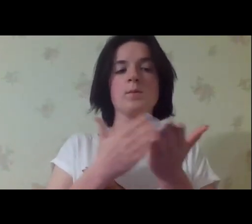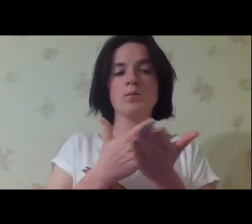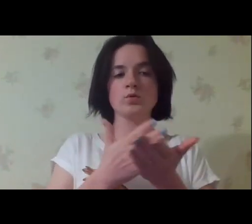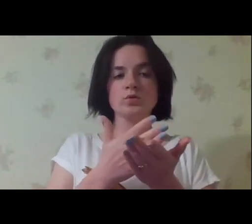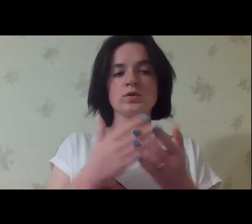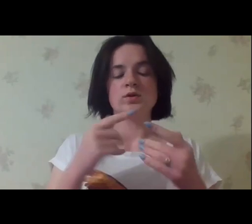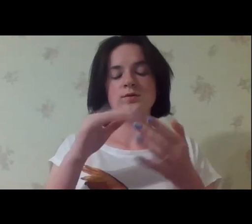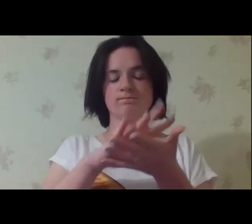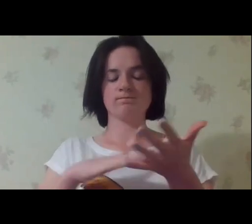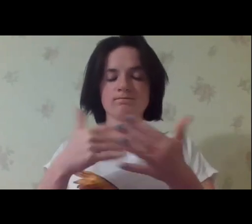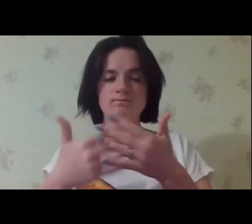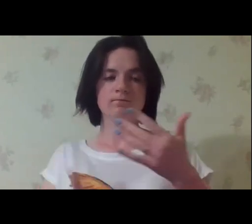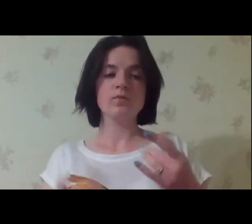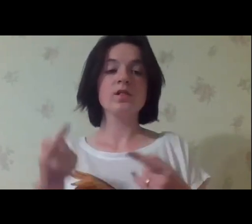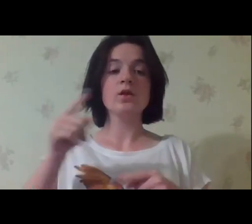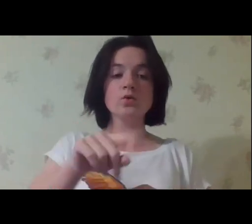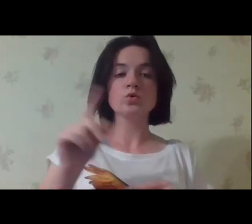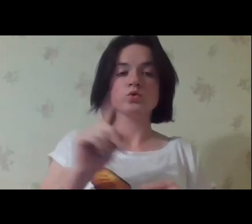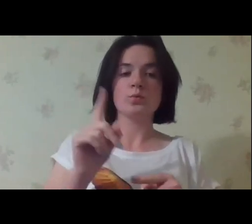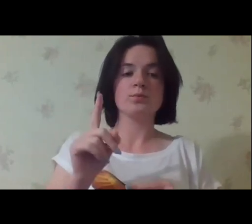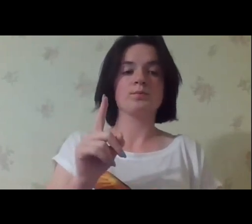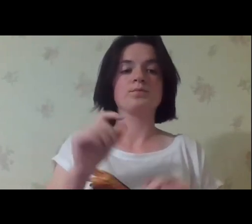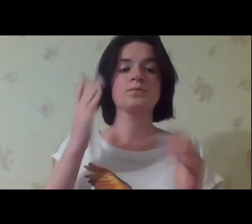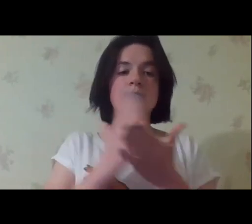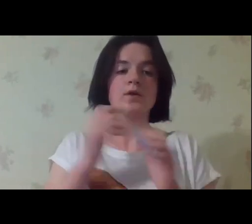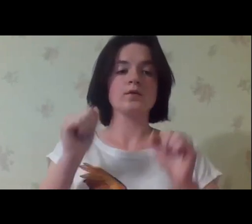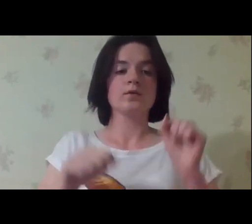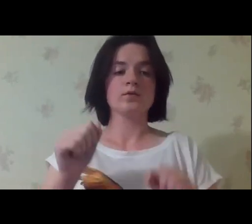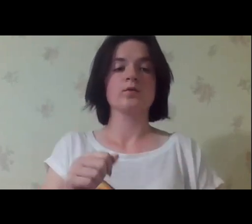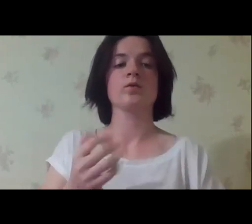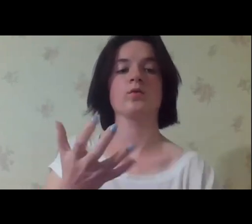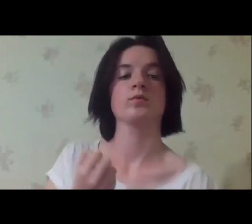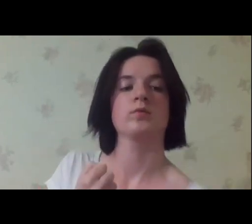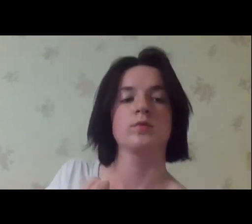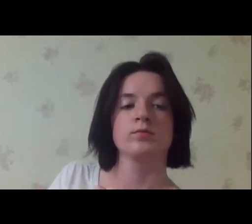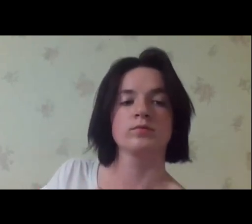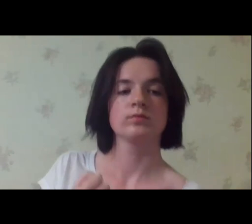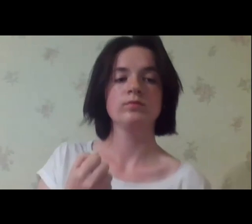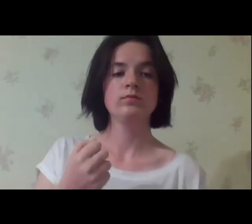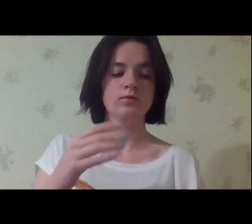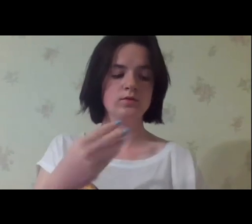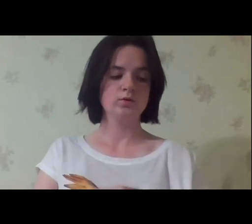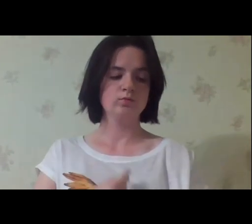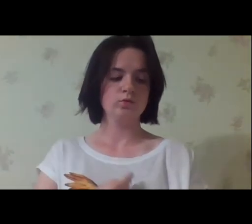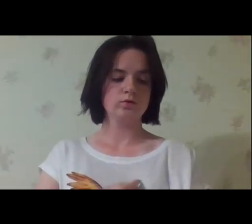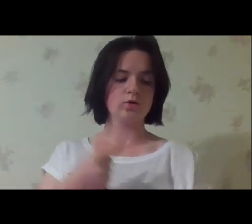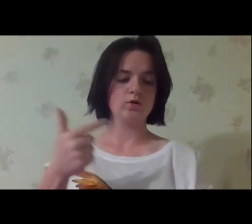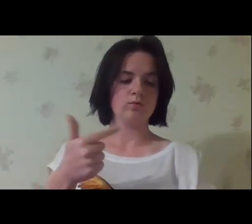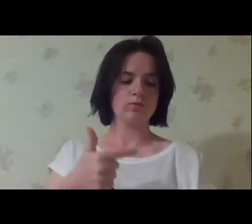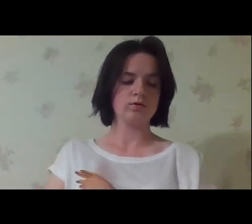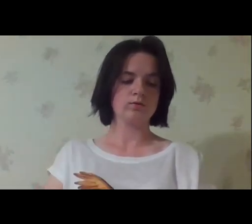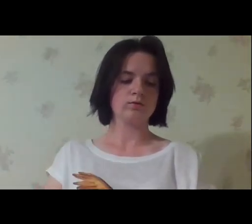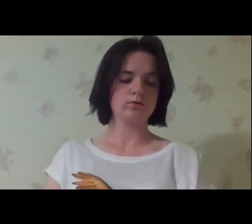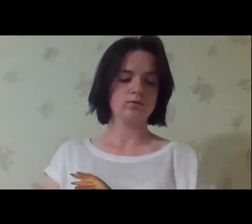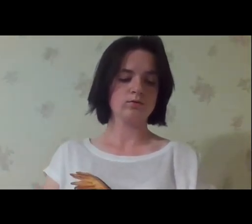social services programs further, to be able to be the funding allocated from